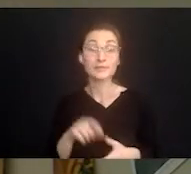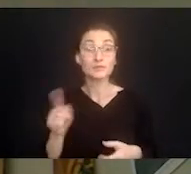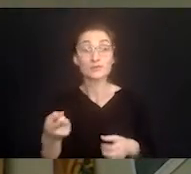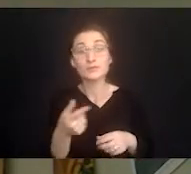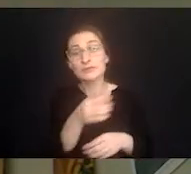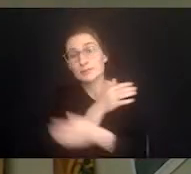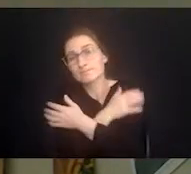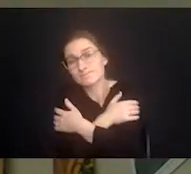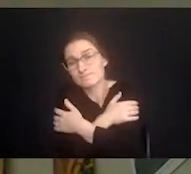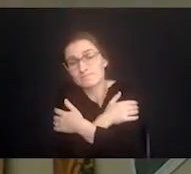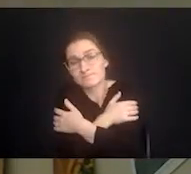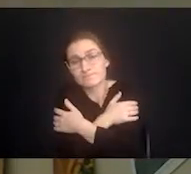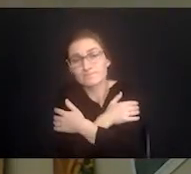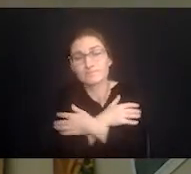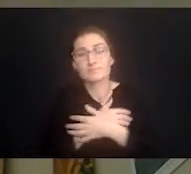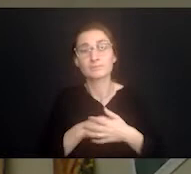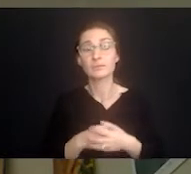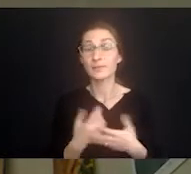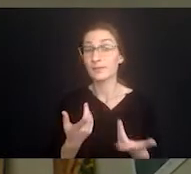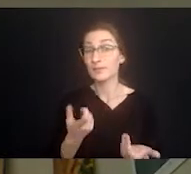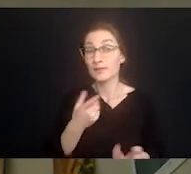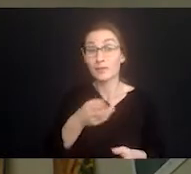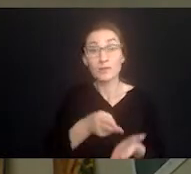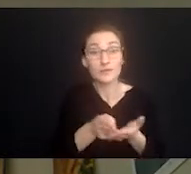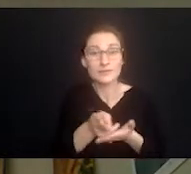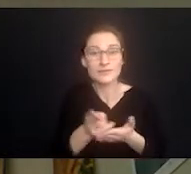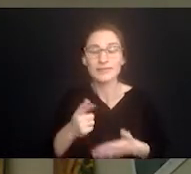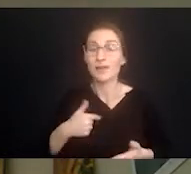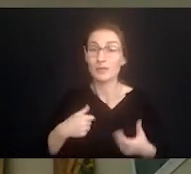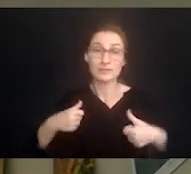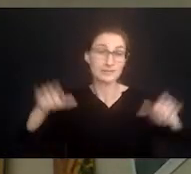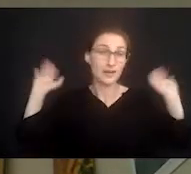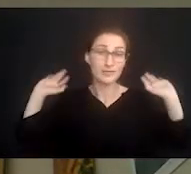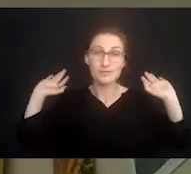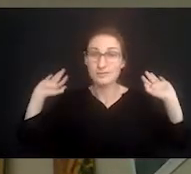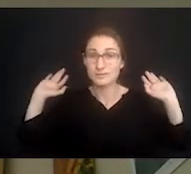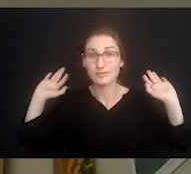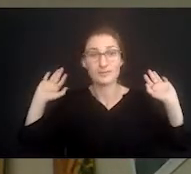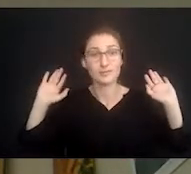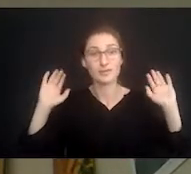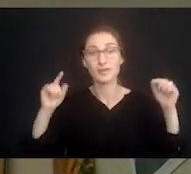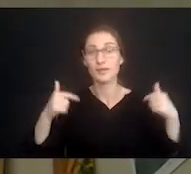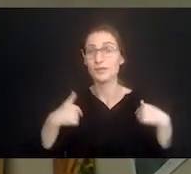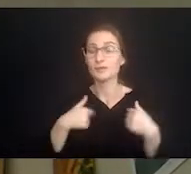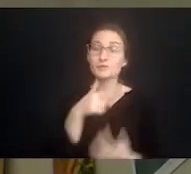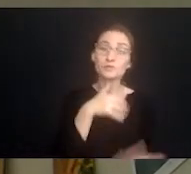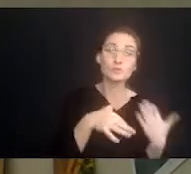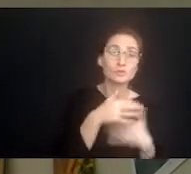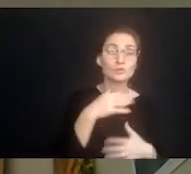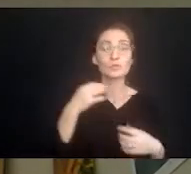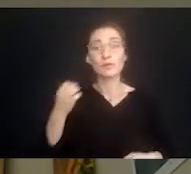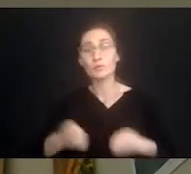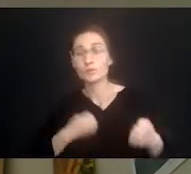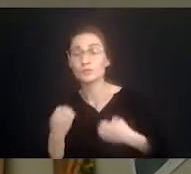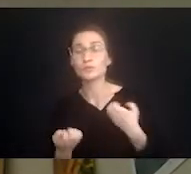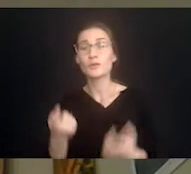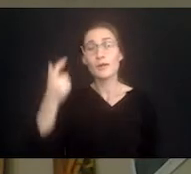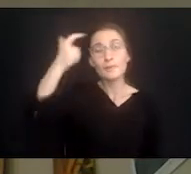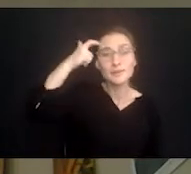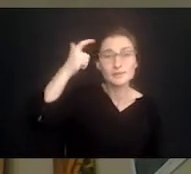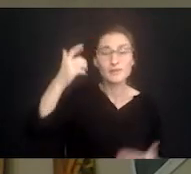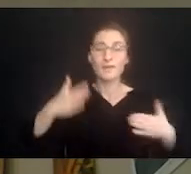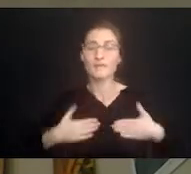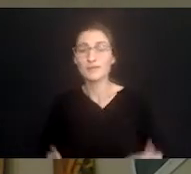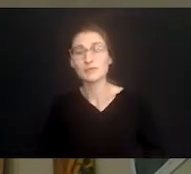He held me as I wept. The truth was I was done. I'd given everything on my social, my